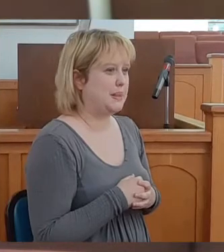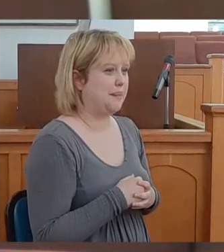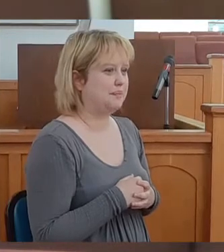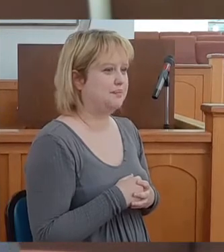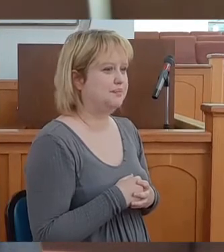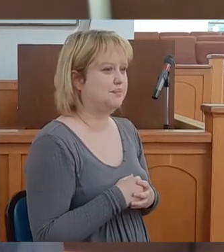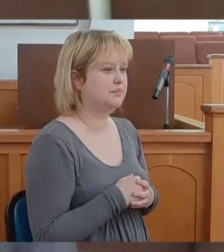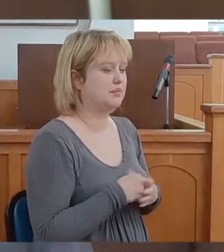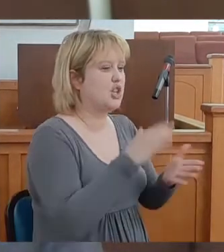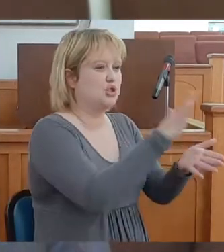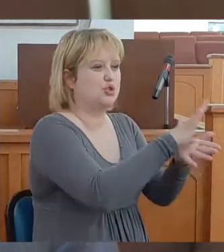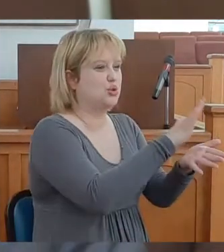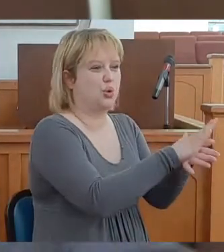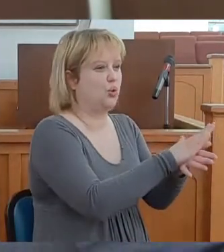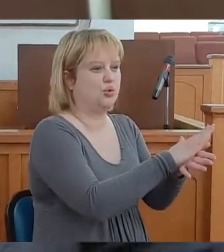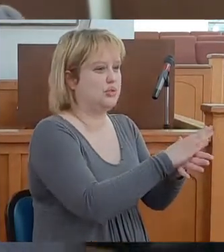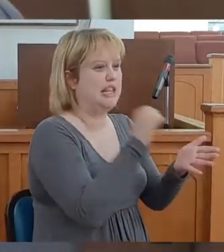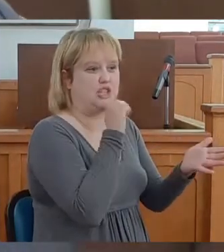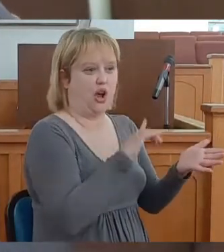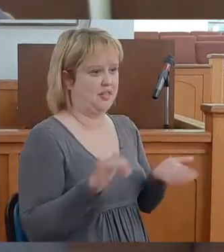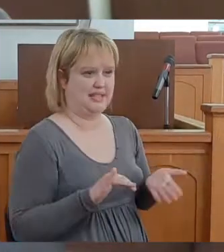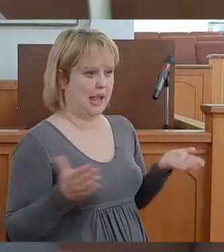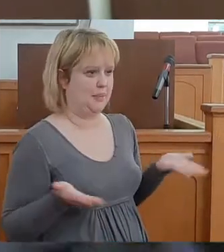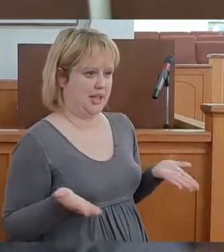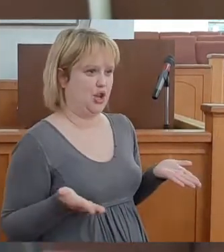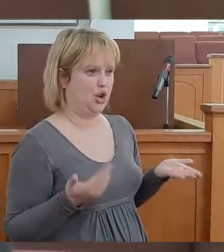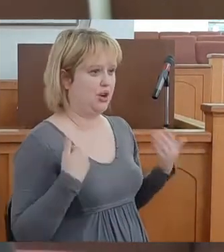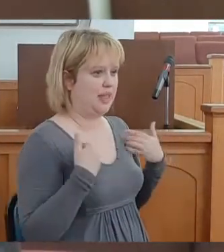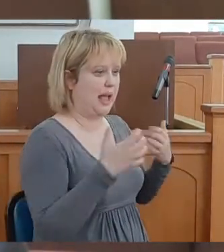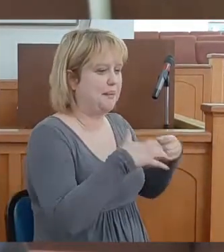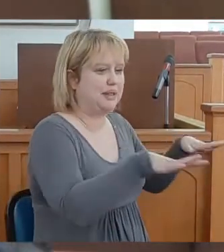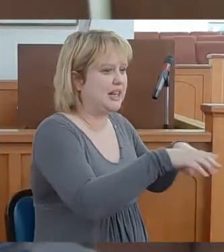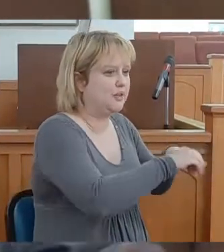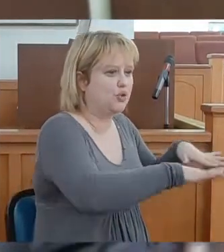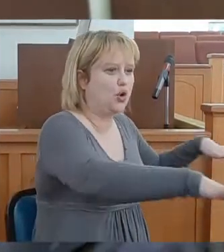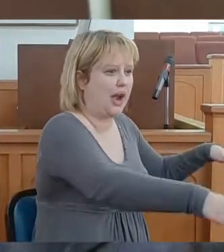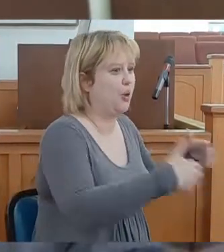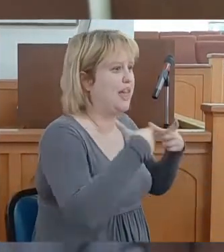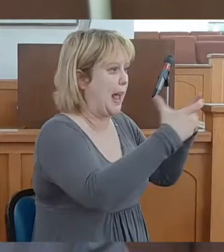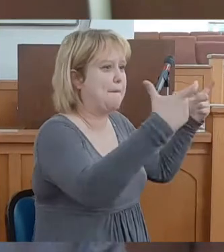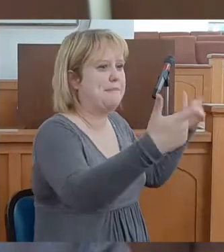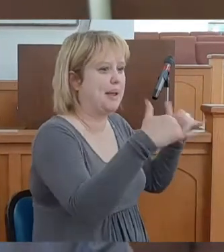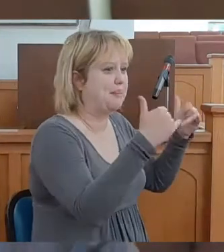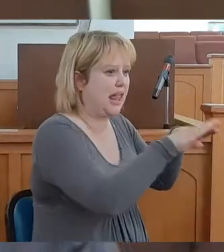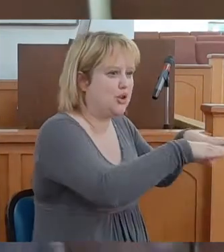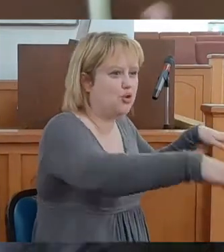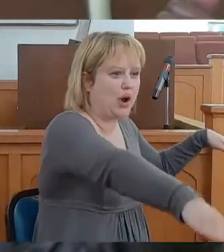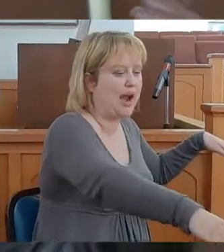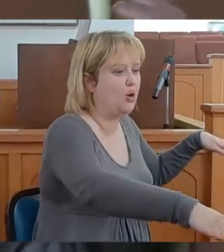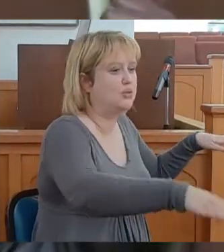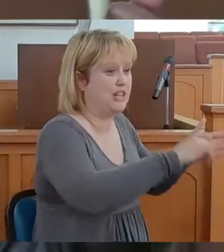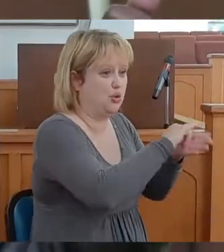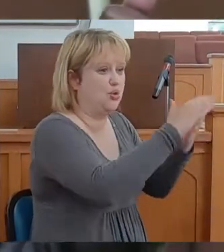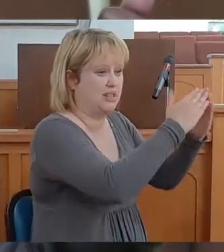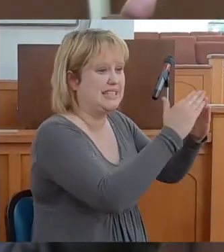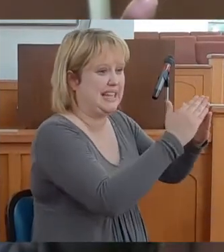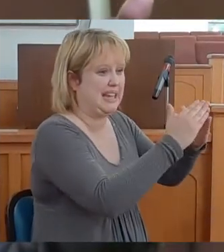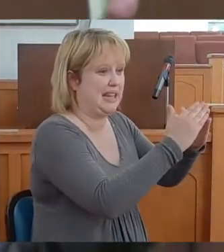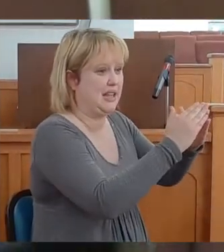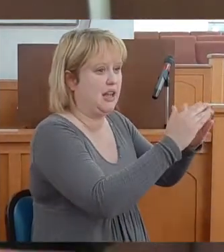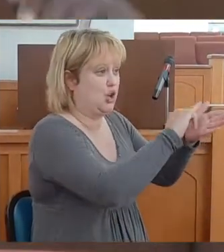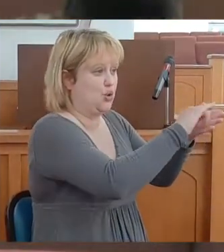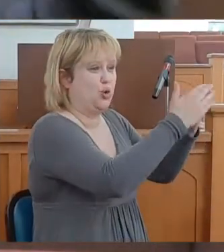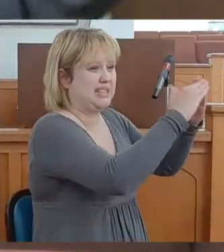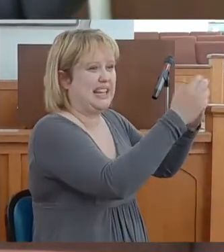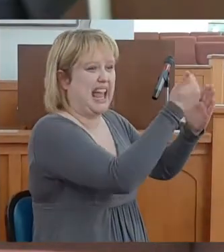schools is not built like they are here. They got plenty of ground. They got big playground. Up there, New York